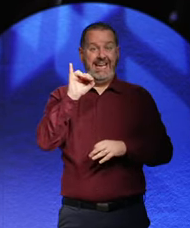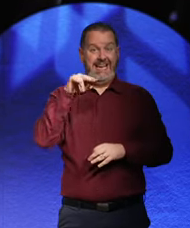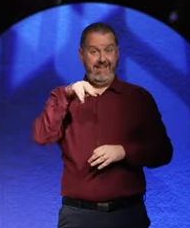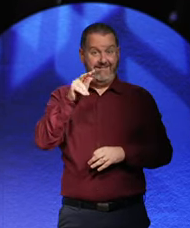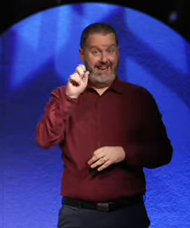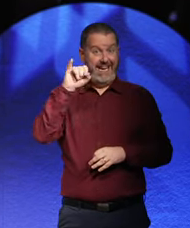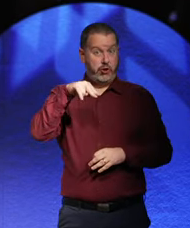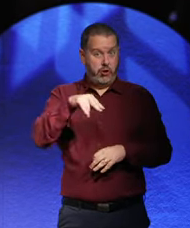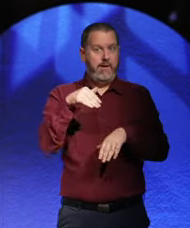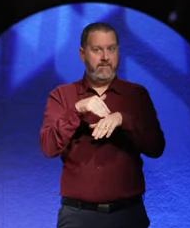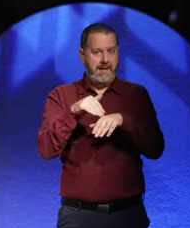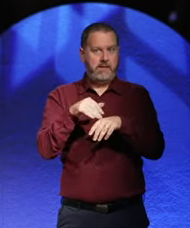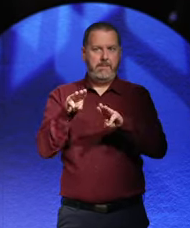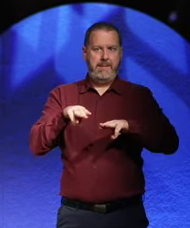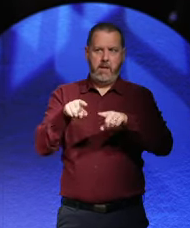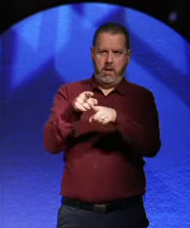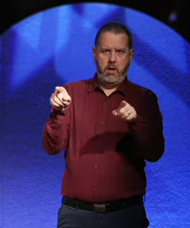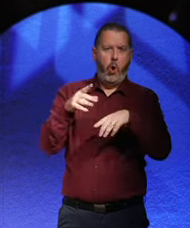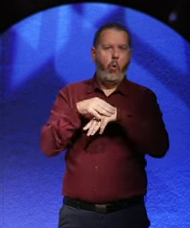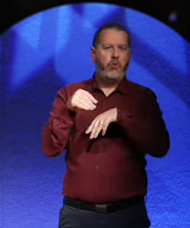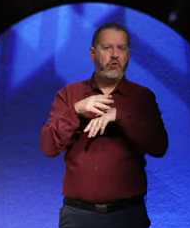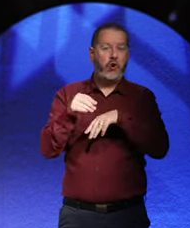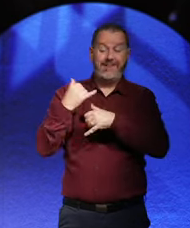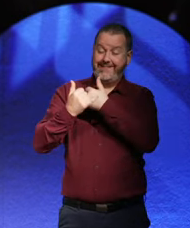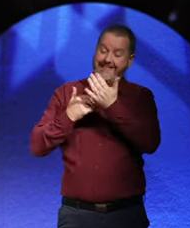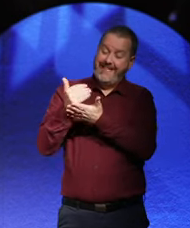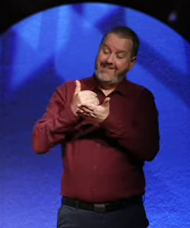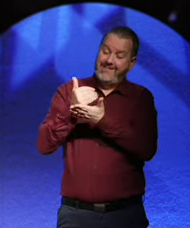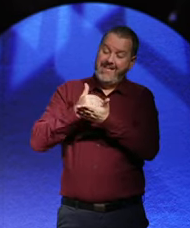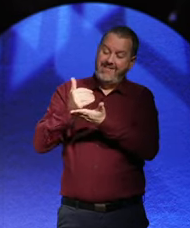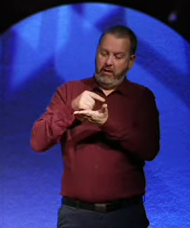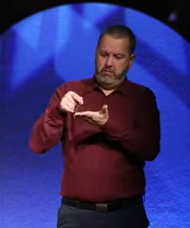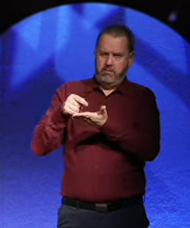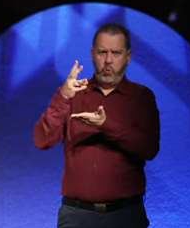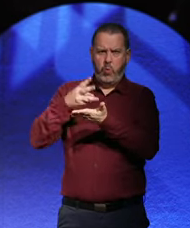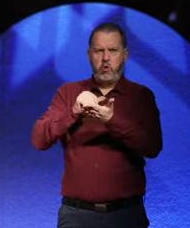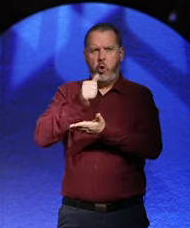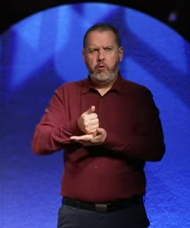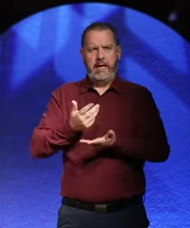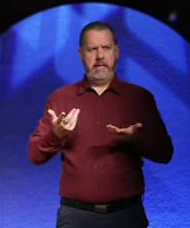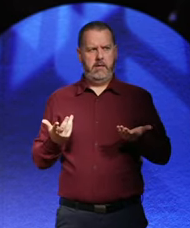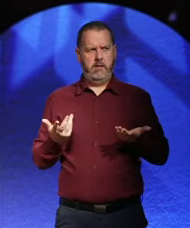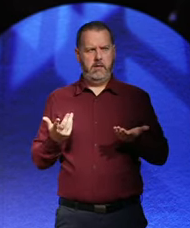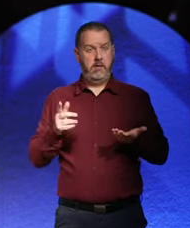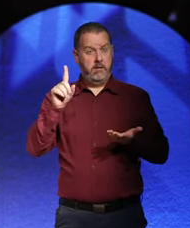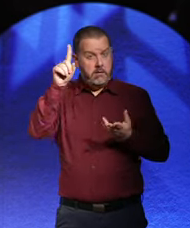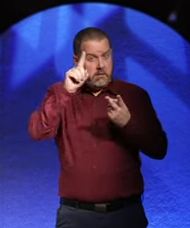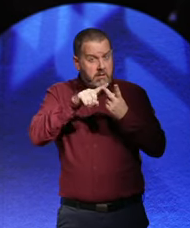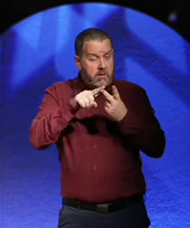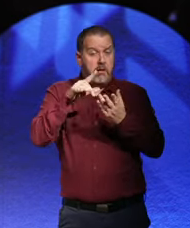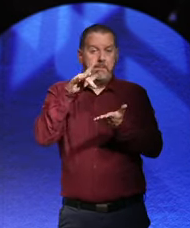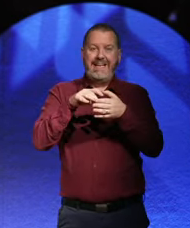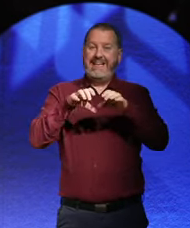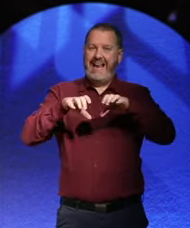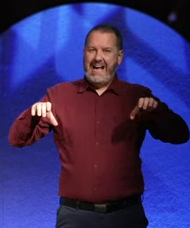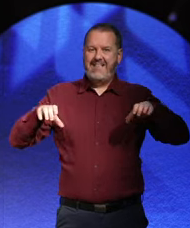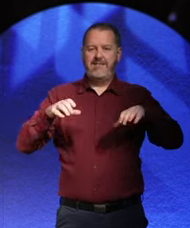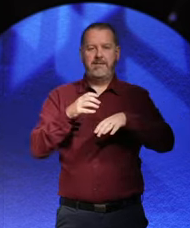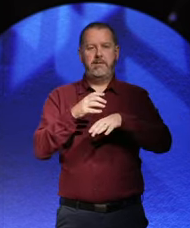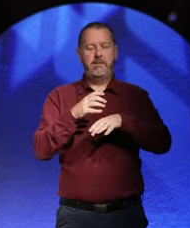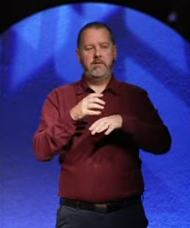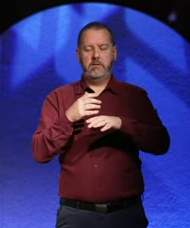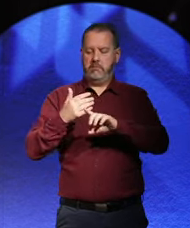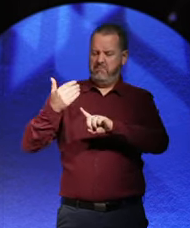people. They've lost all of their savings. And also, the middle class is starting to vote for all kinds of